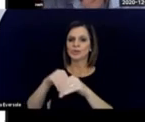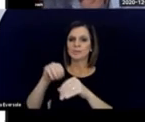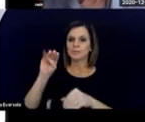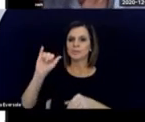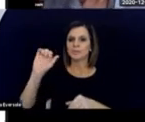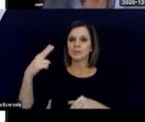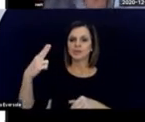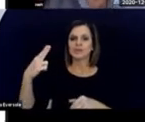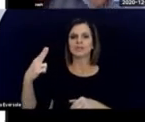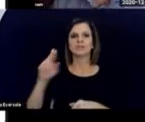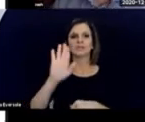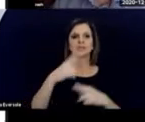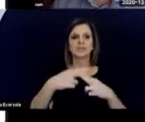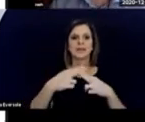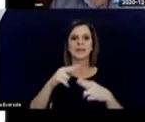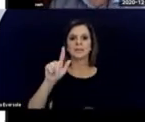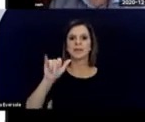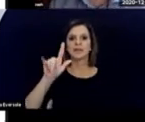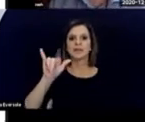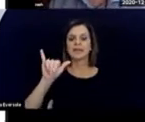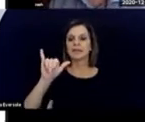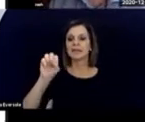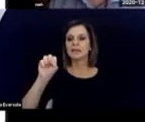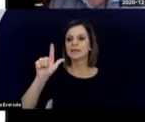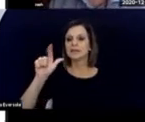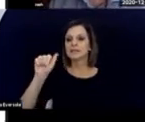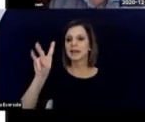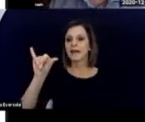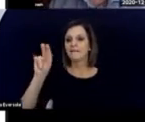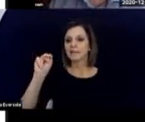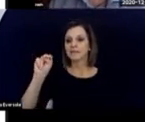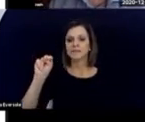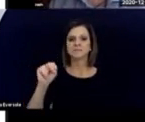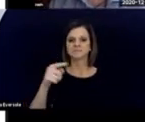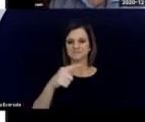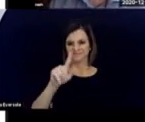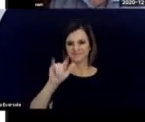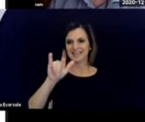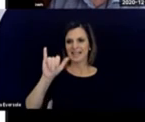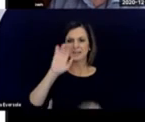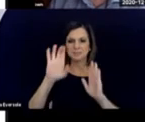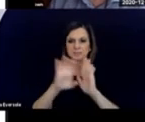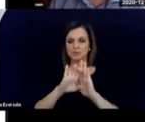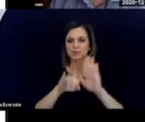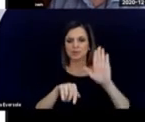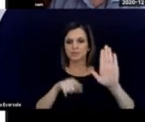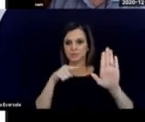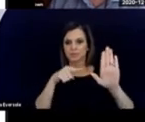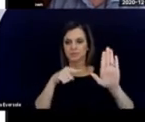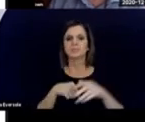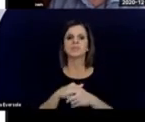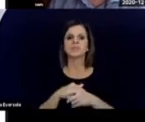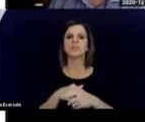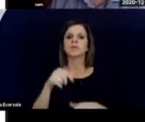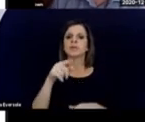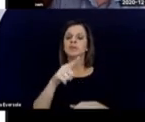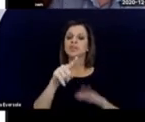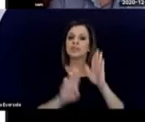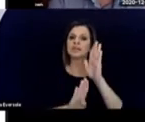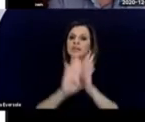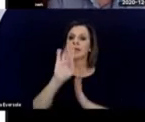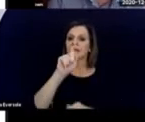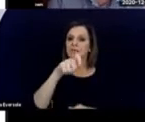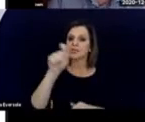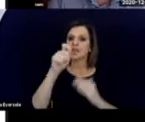Lily Slavin. This is Lily. She created a checklist of educational needs for